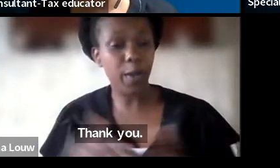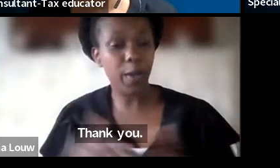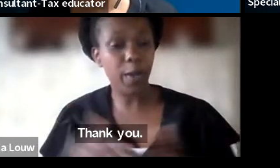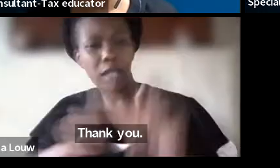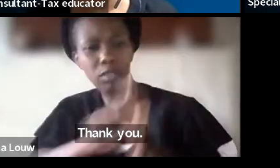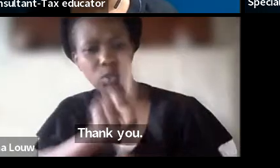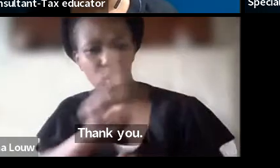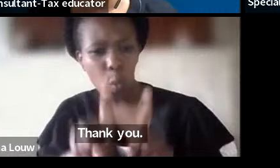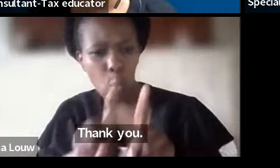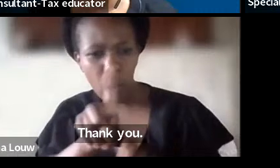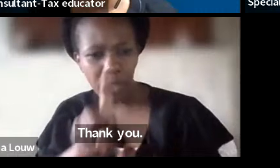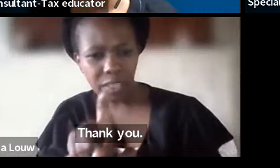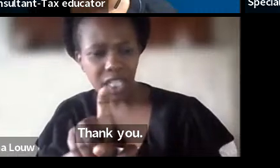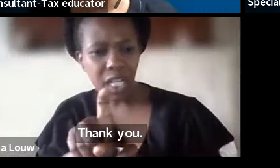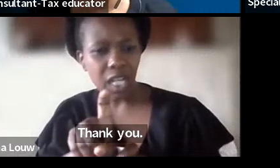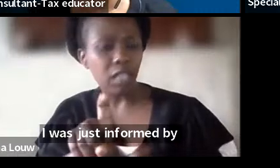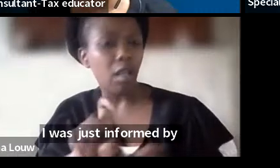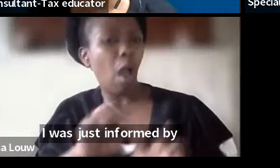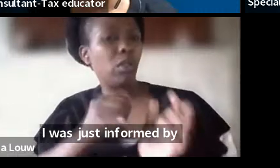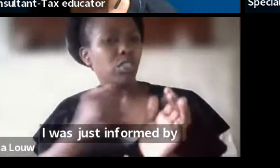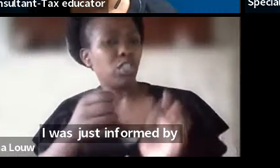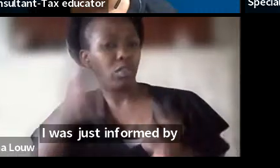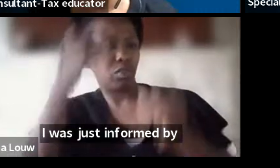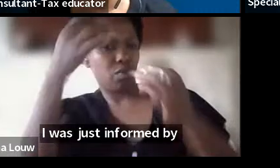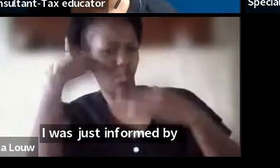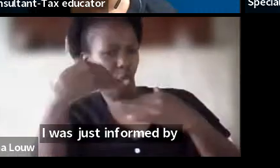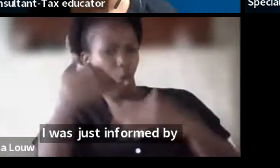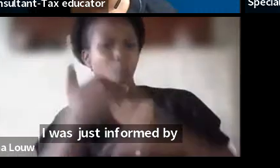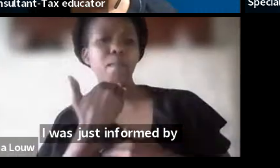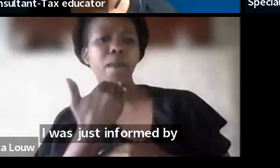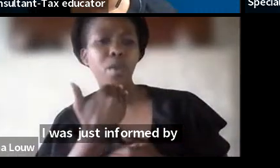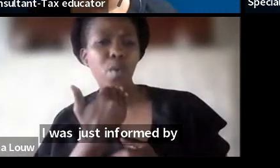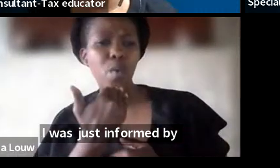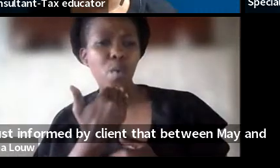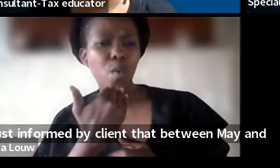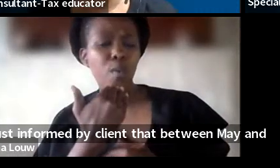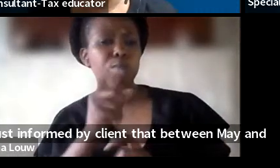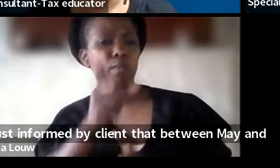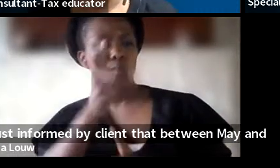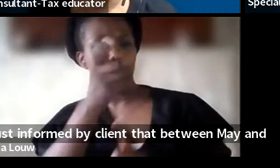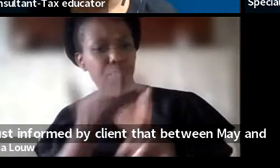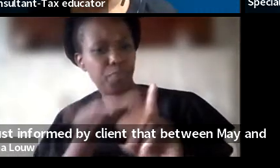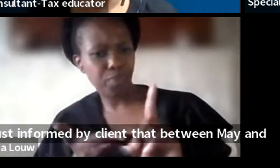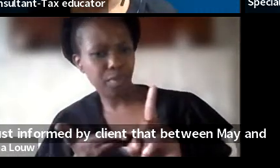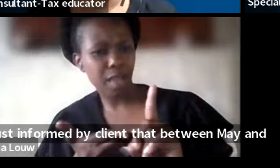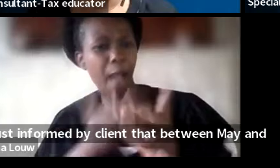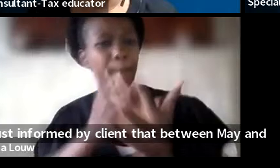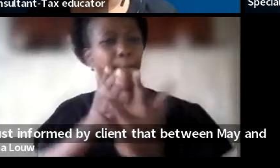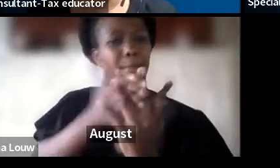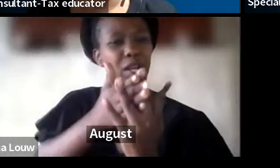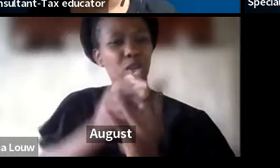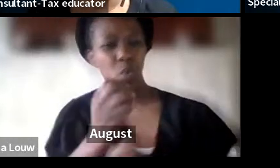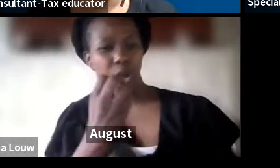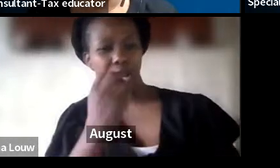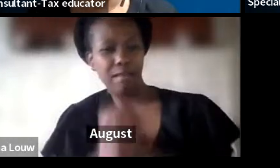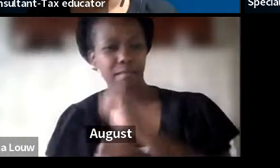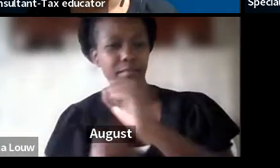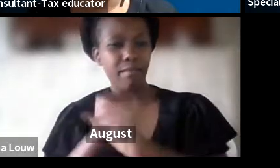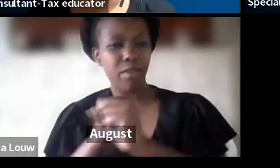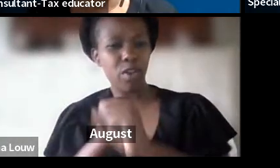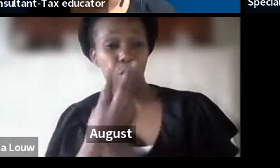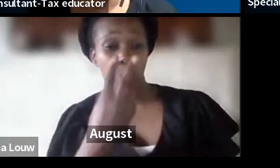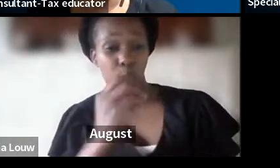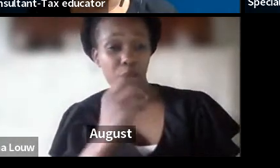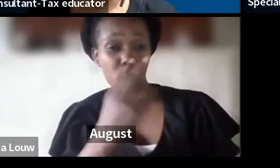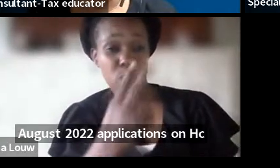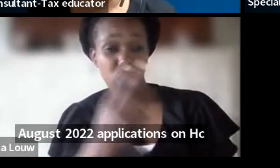informed by a client that between May and August 2022, applications on HC directives